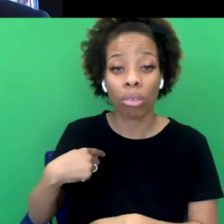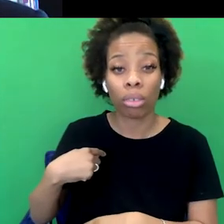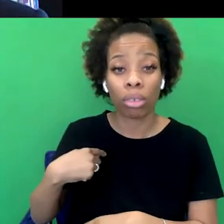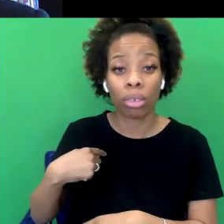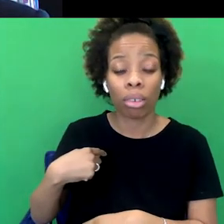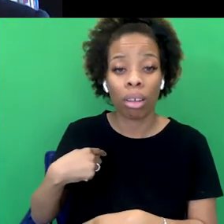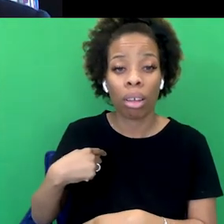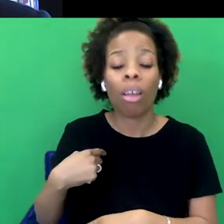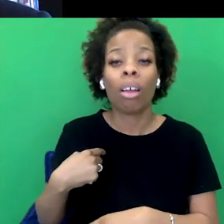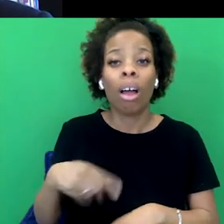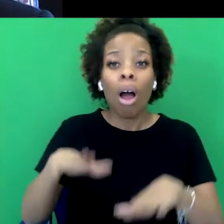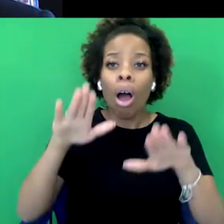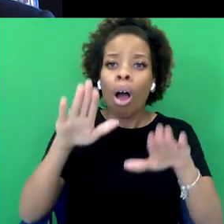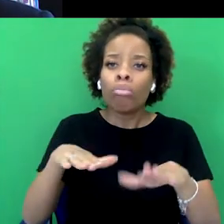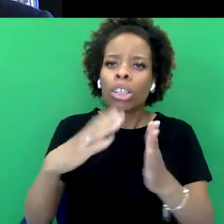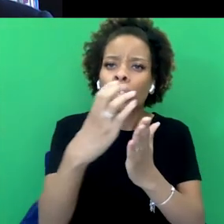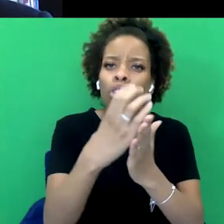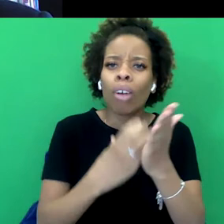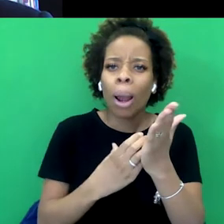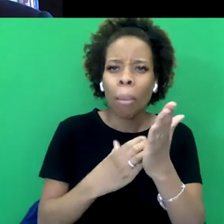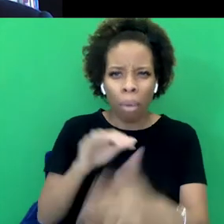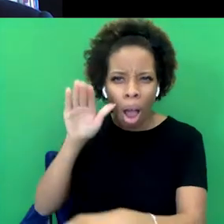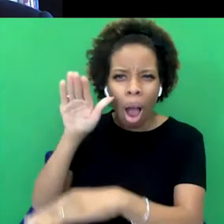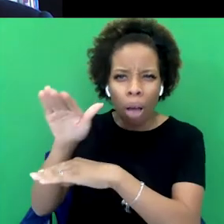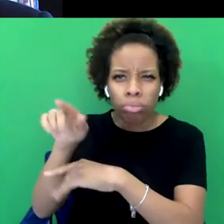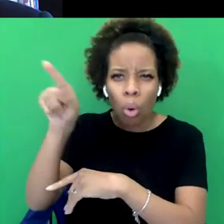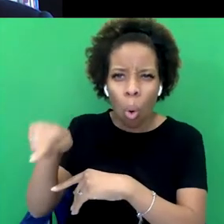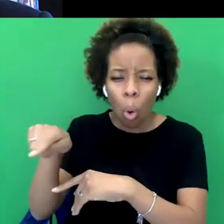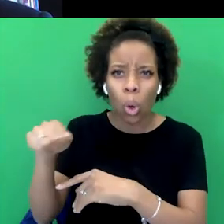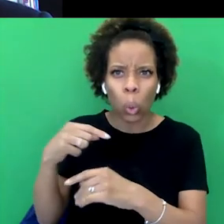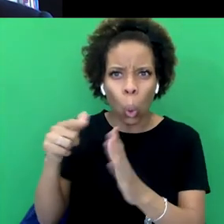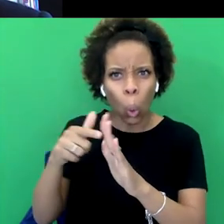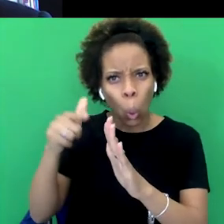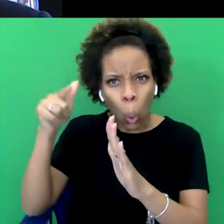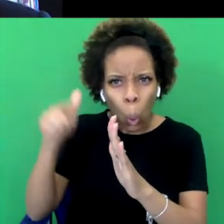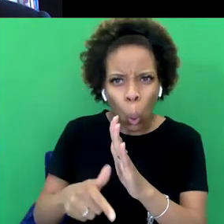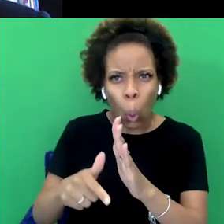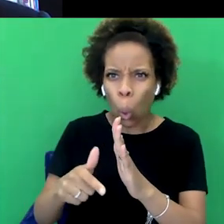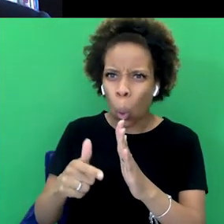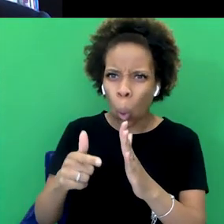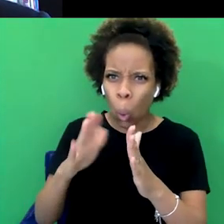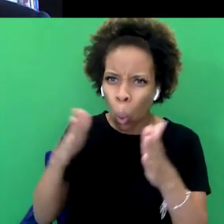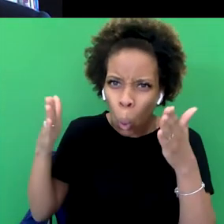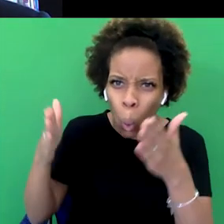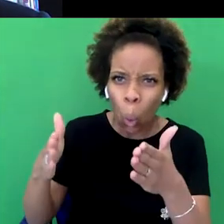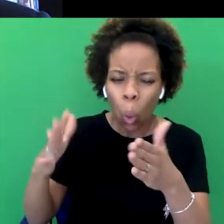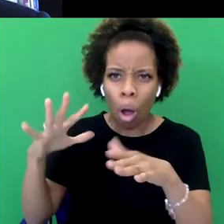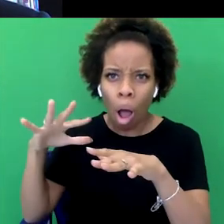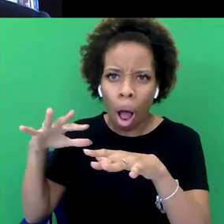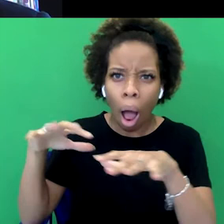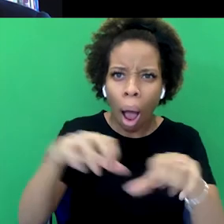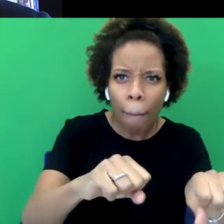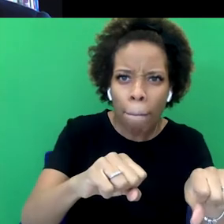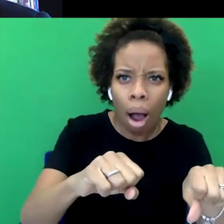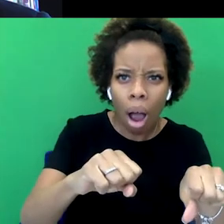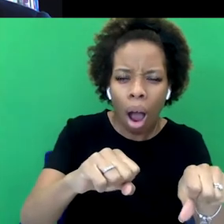curriculum for students outside the UK is much heavier on colonialism and empire than it is within the